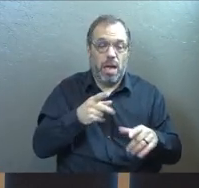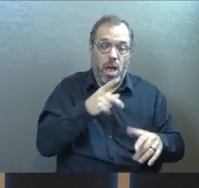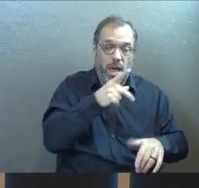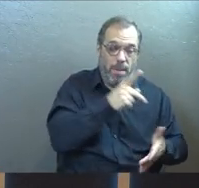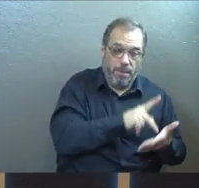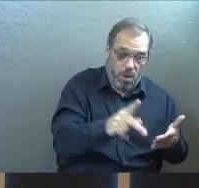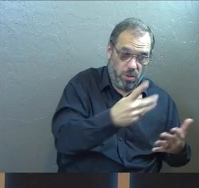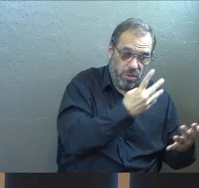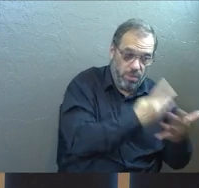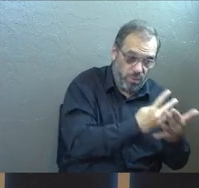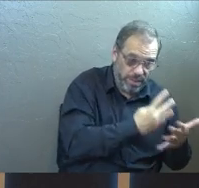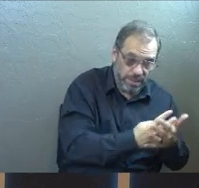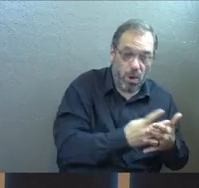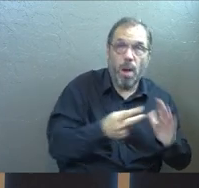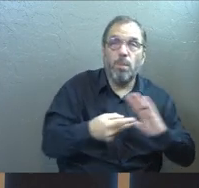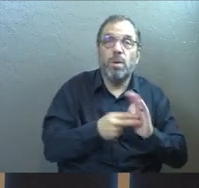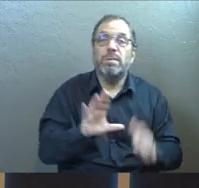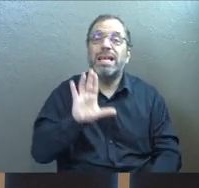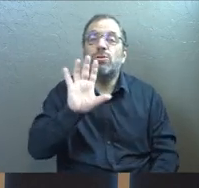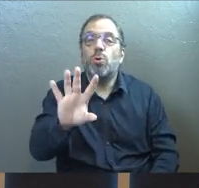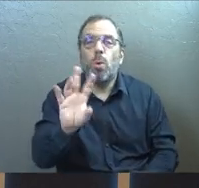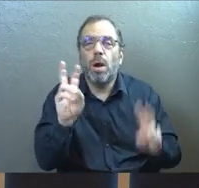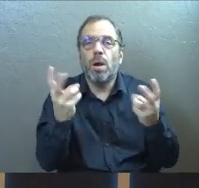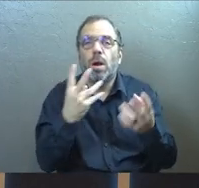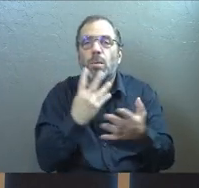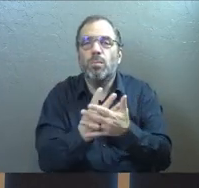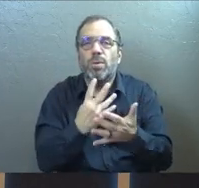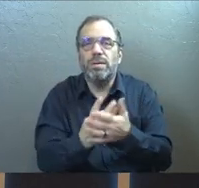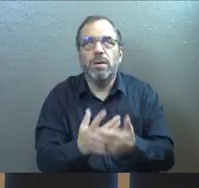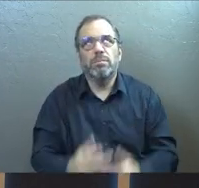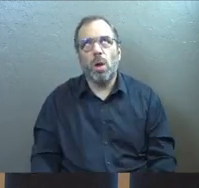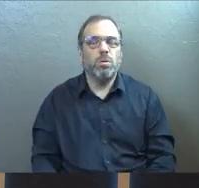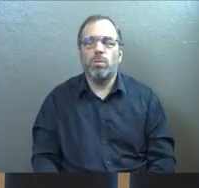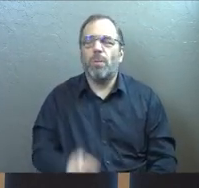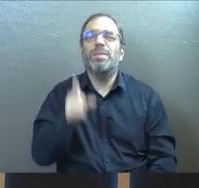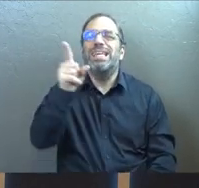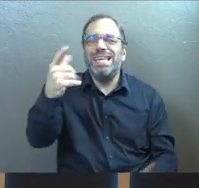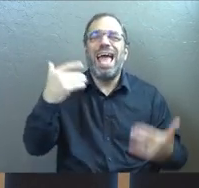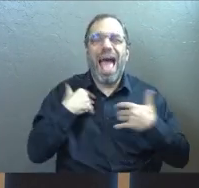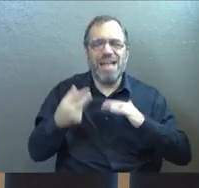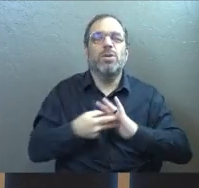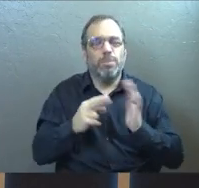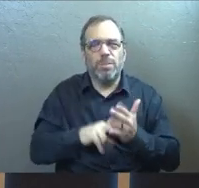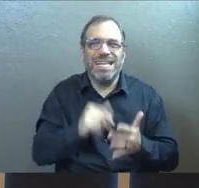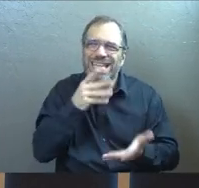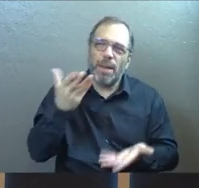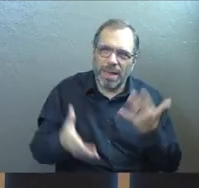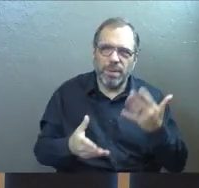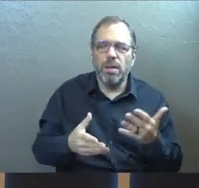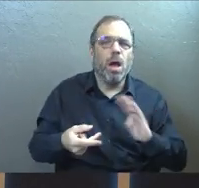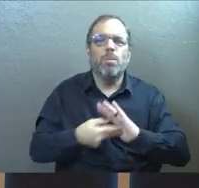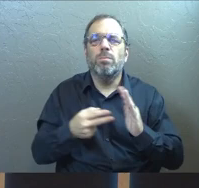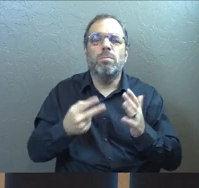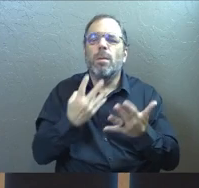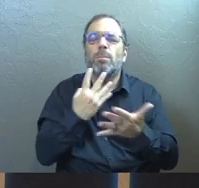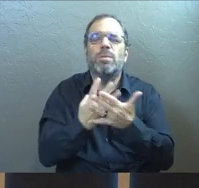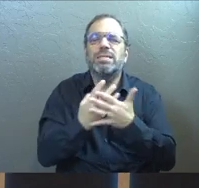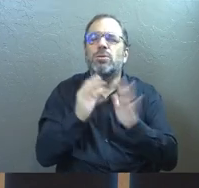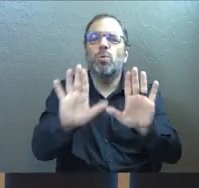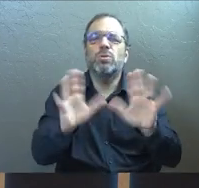Paul's prison. Maybe he's got a purpose in your prison. It's not even maybe. He does have a purpose in your prison. So what's our prison?